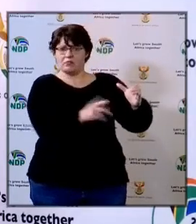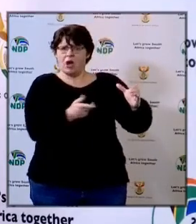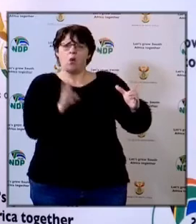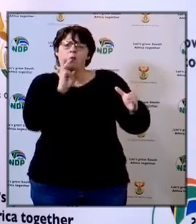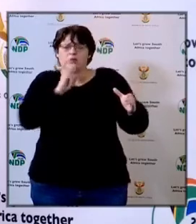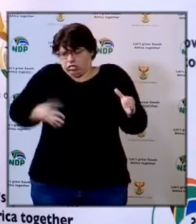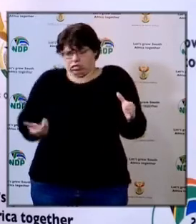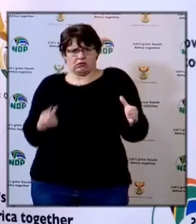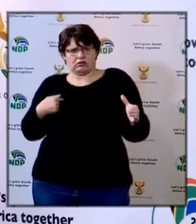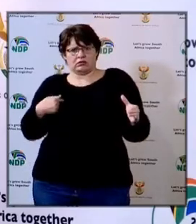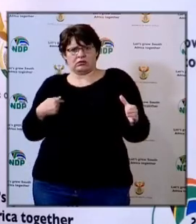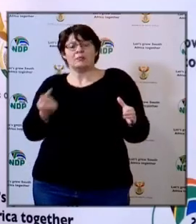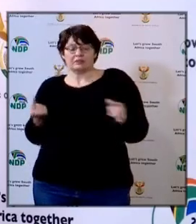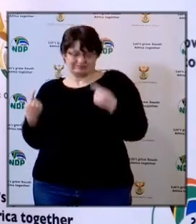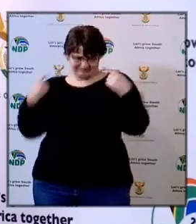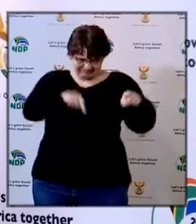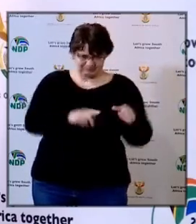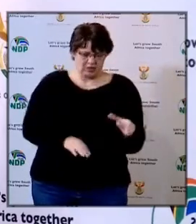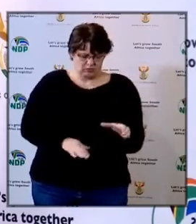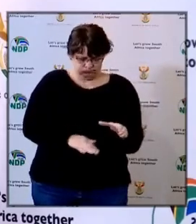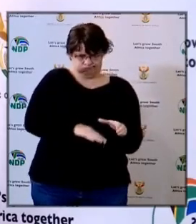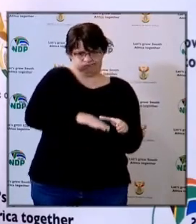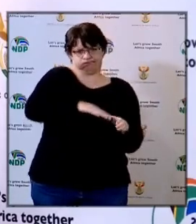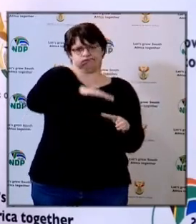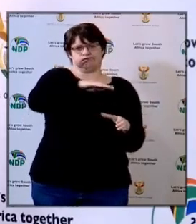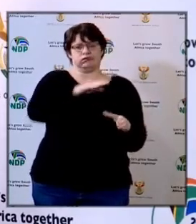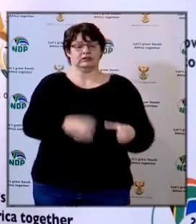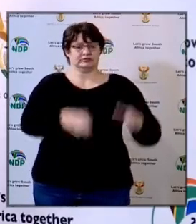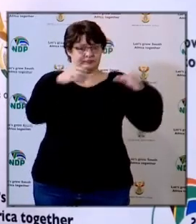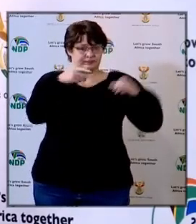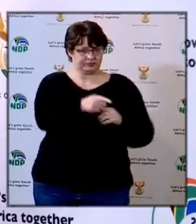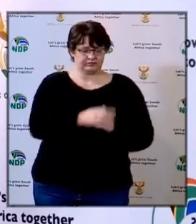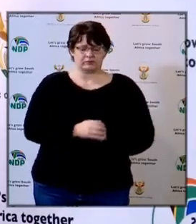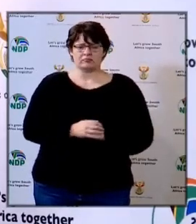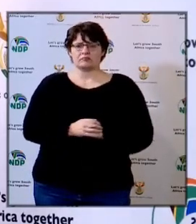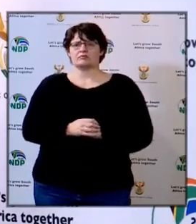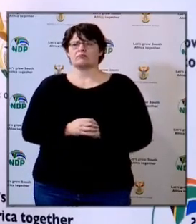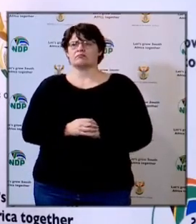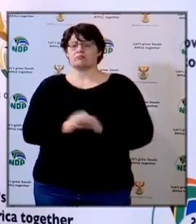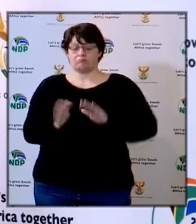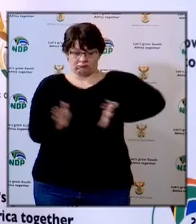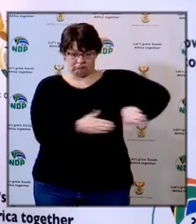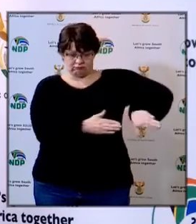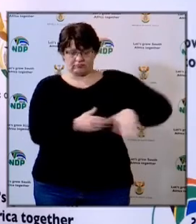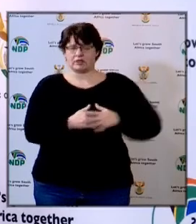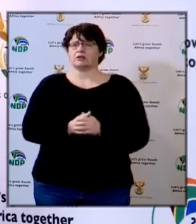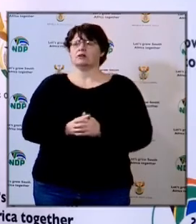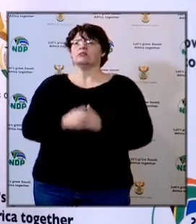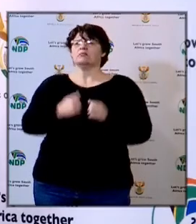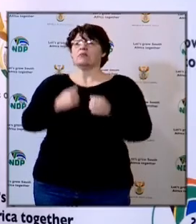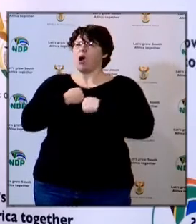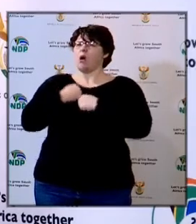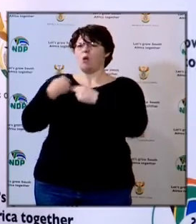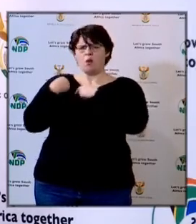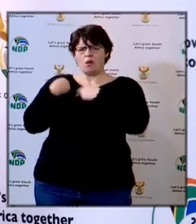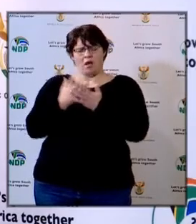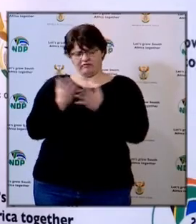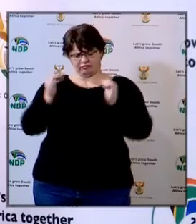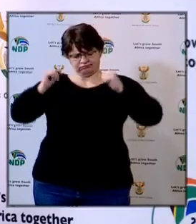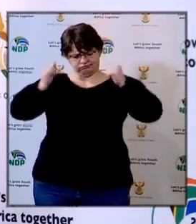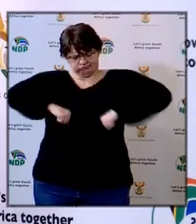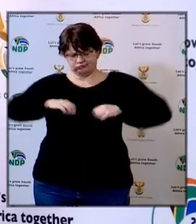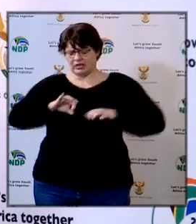fill their tanks up. To give the scope of our work effect, we signed a